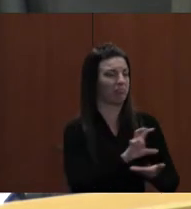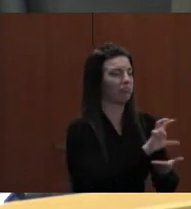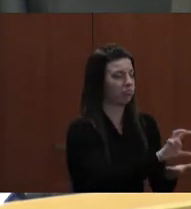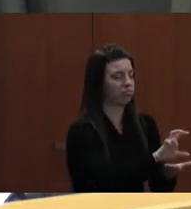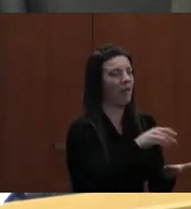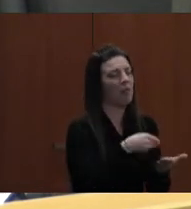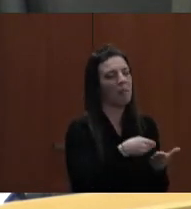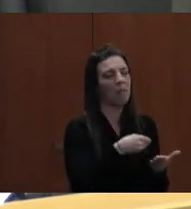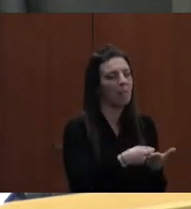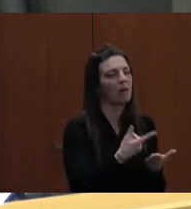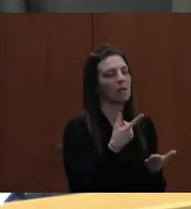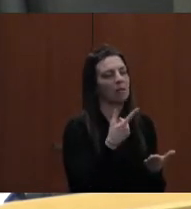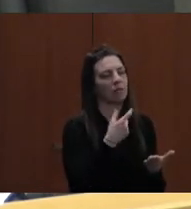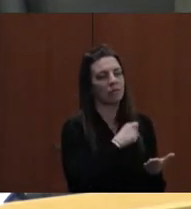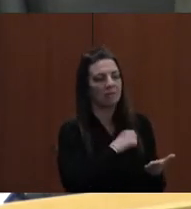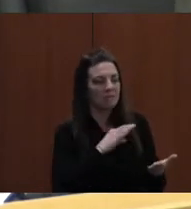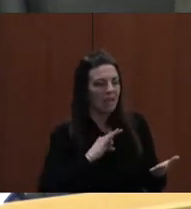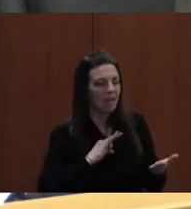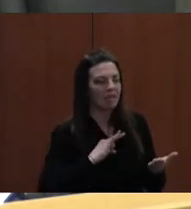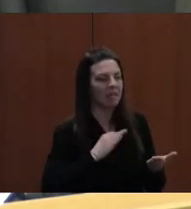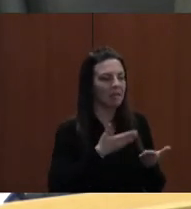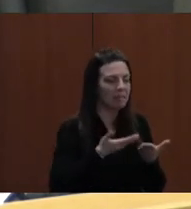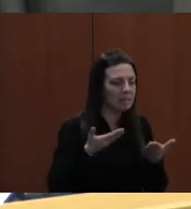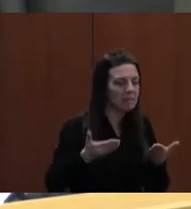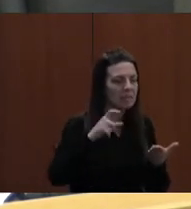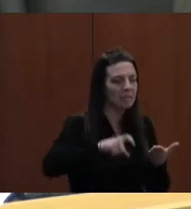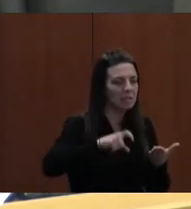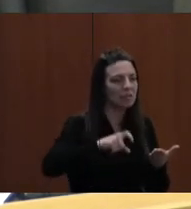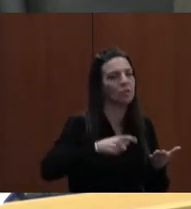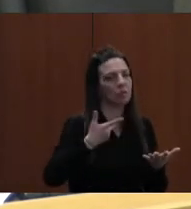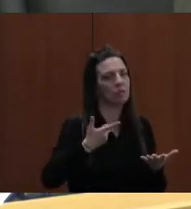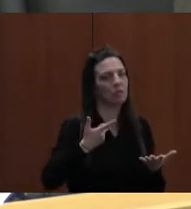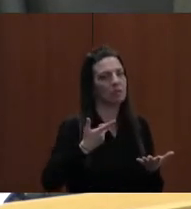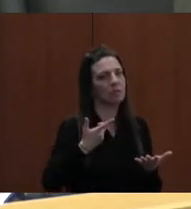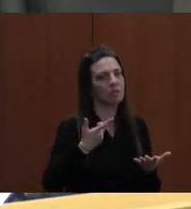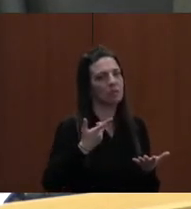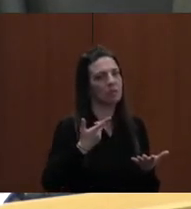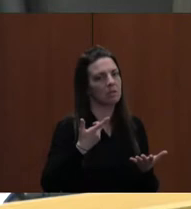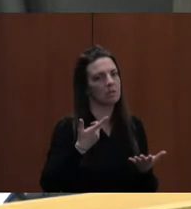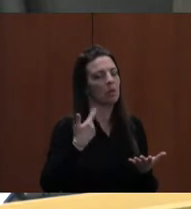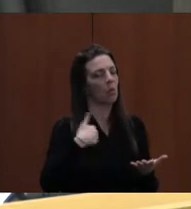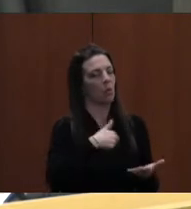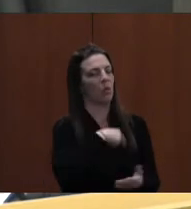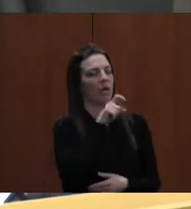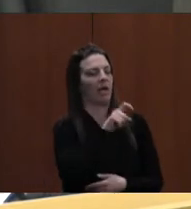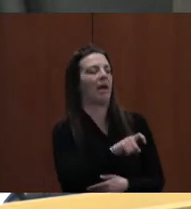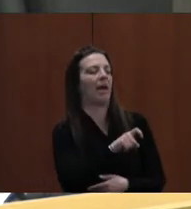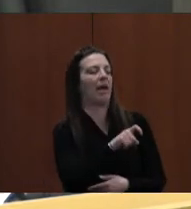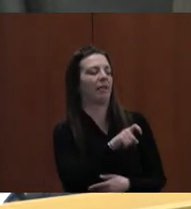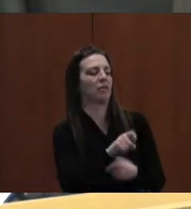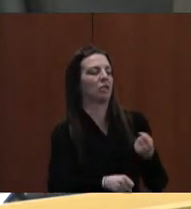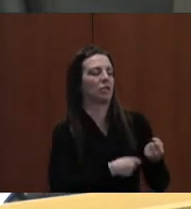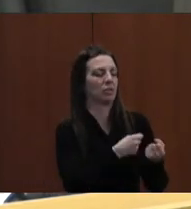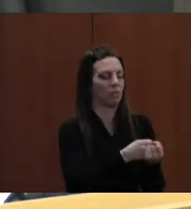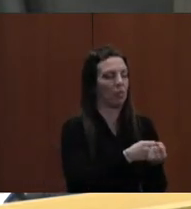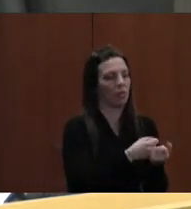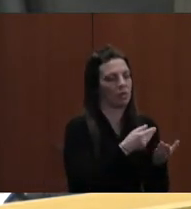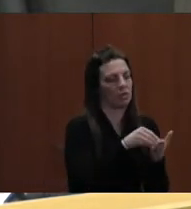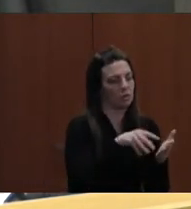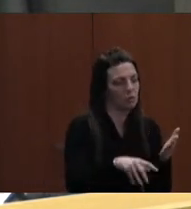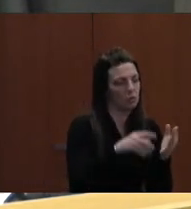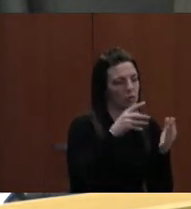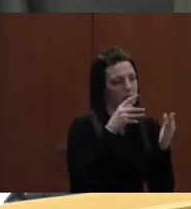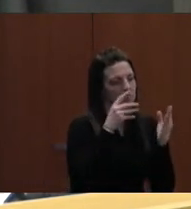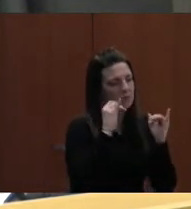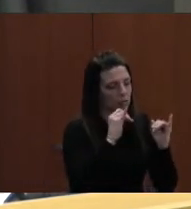materials, for, in the case of ESSER III, beyond that that's got to be committed directly to student instruction, could be committed towards construction